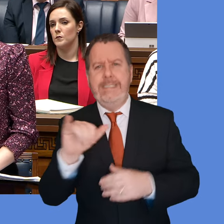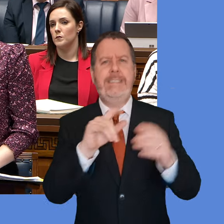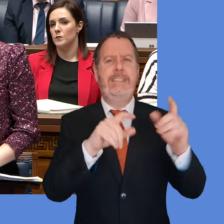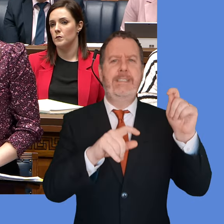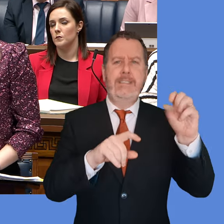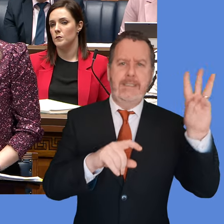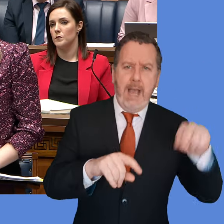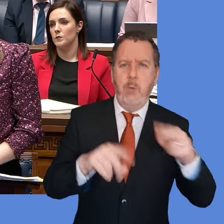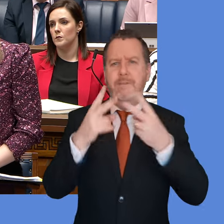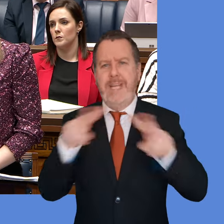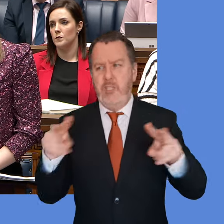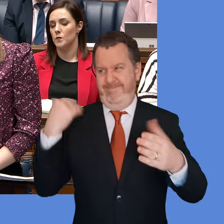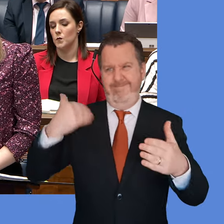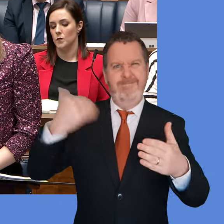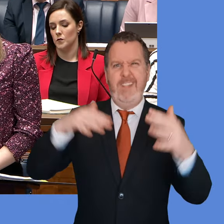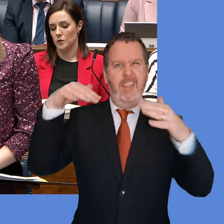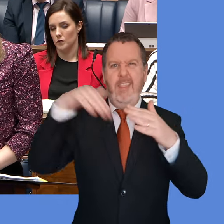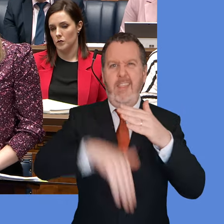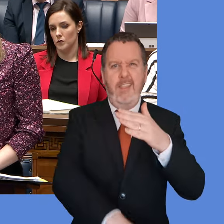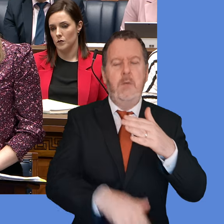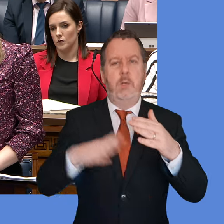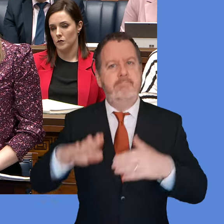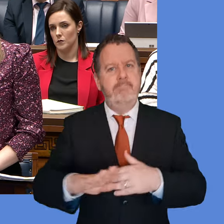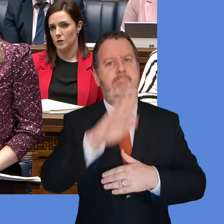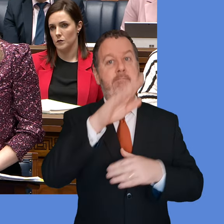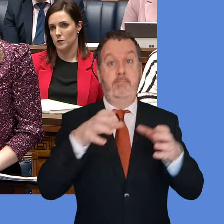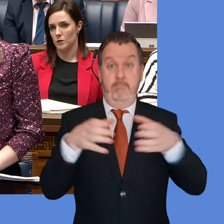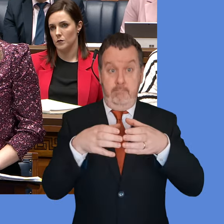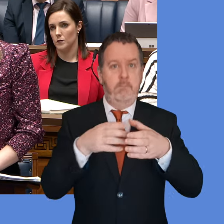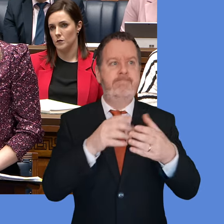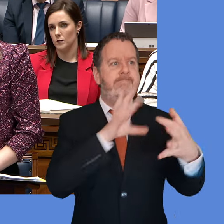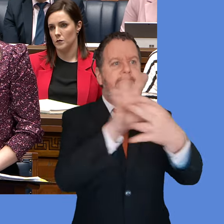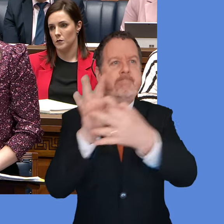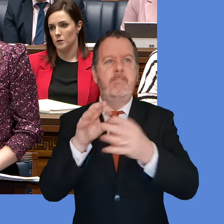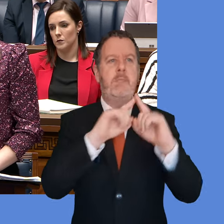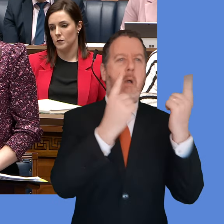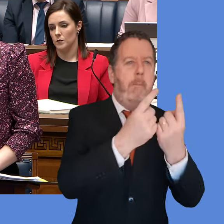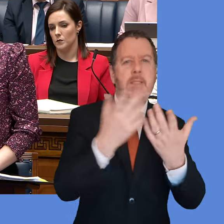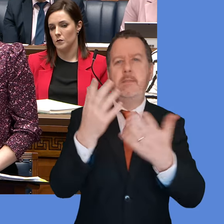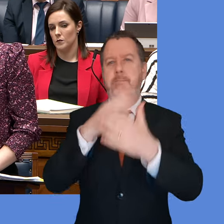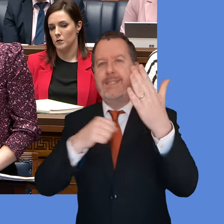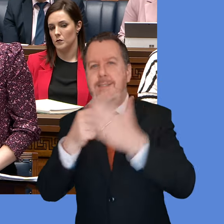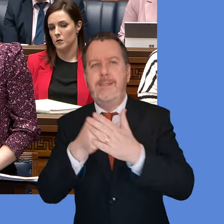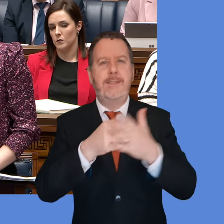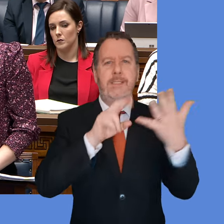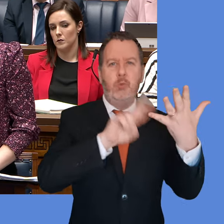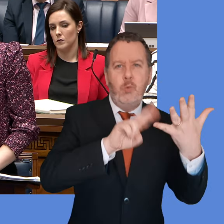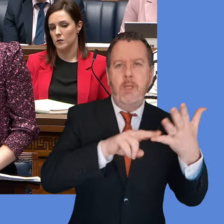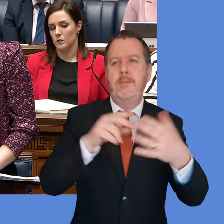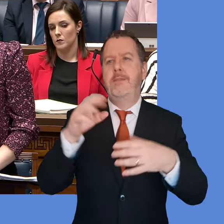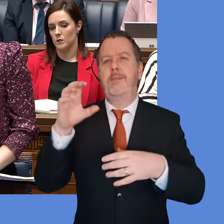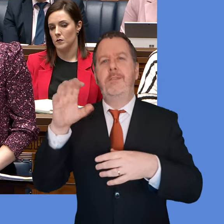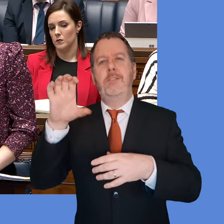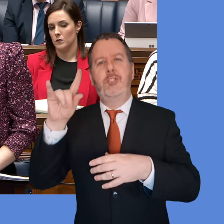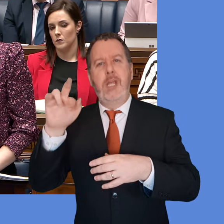which have changed over recent years. The Task Force worked with relevant departments, businesses, organisations, trade unions, chambers of commerce